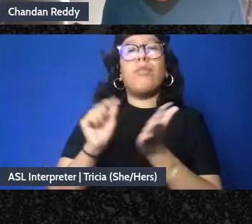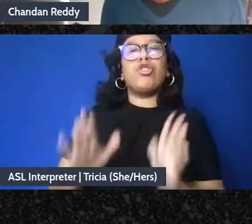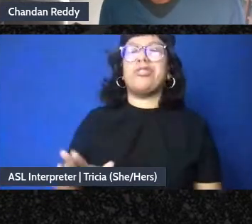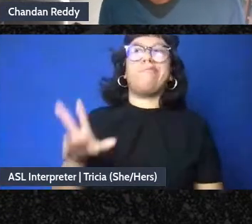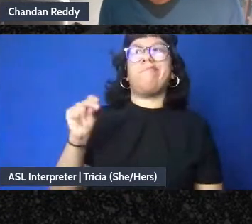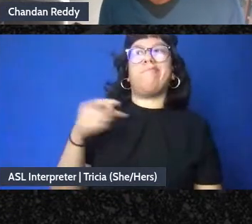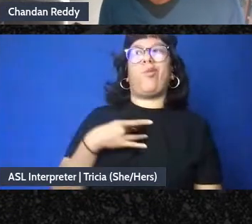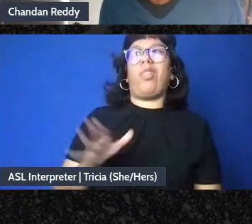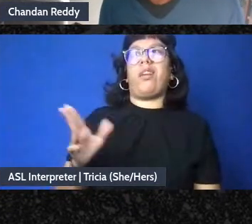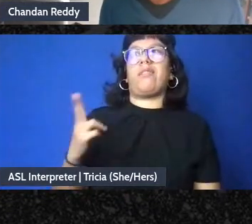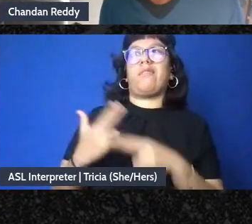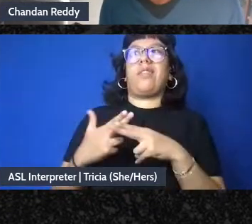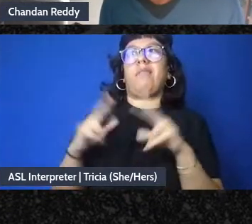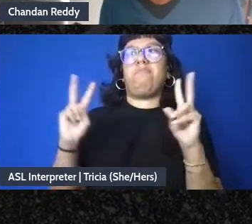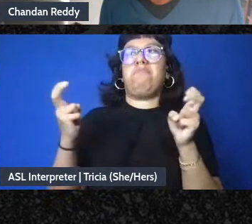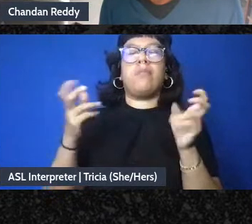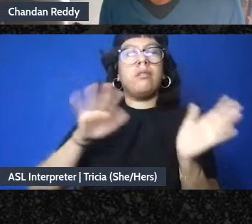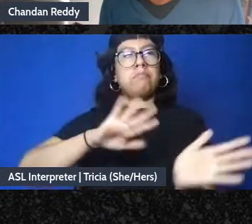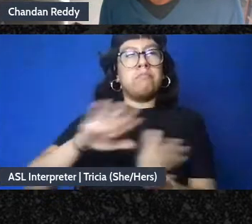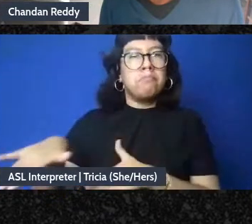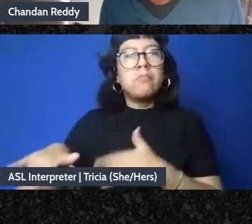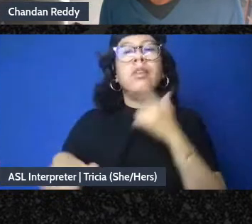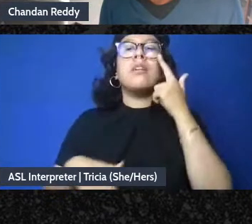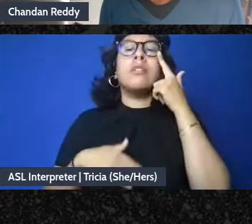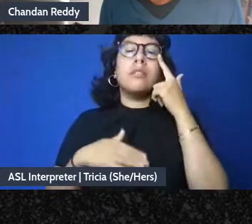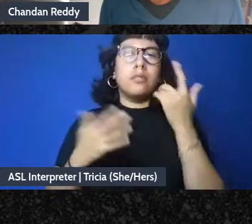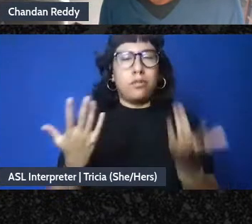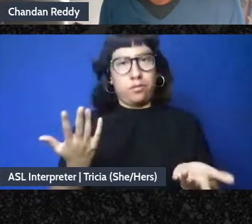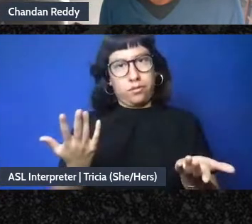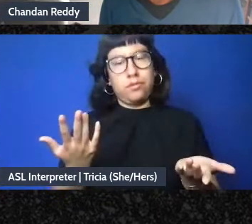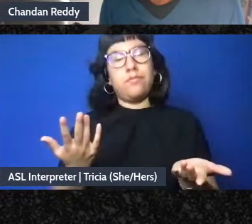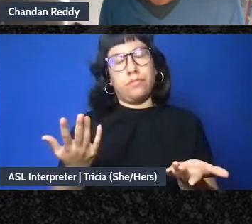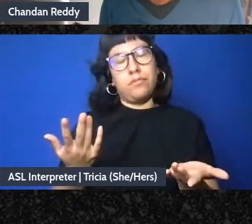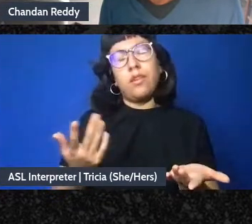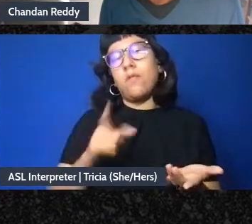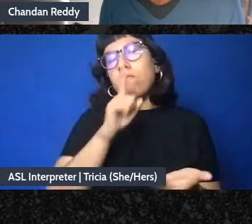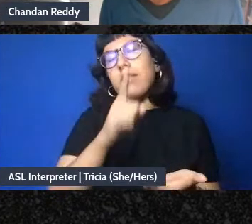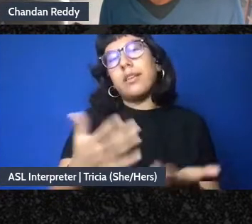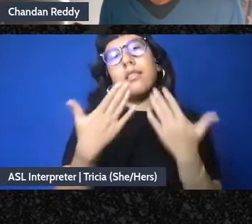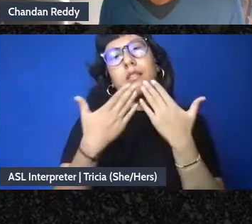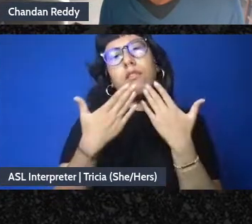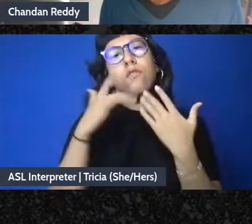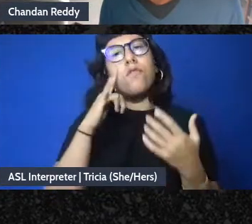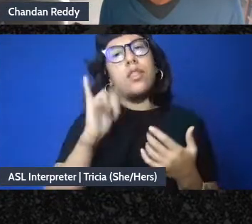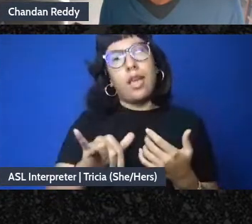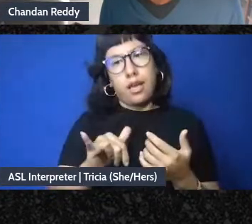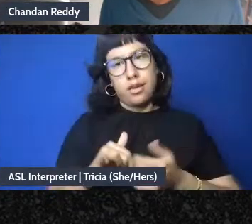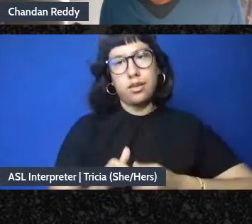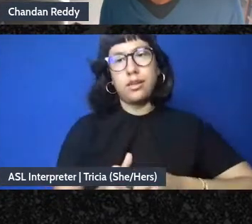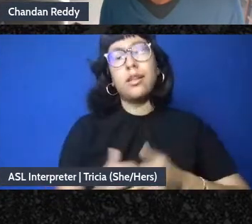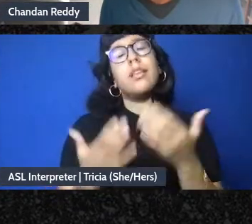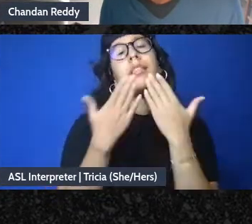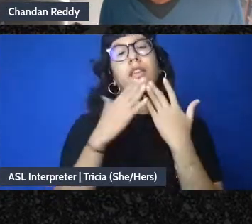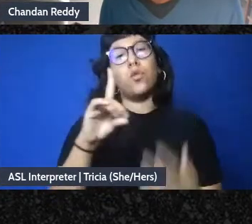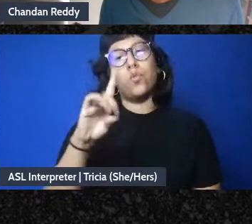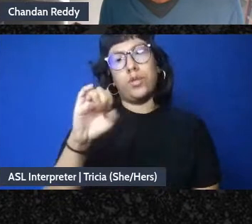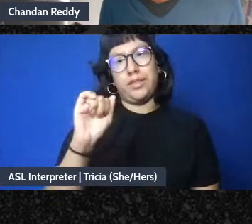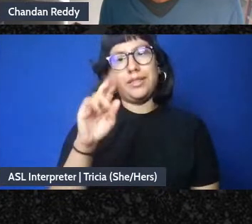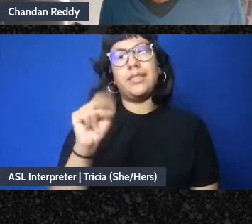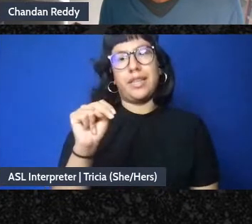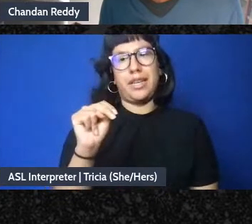but yeah just I just really want to thank you for that and just thank you Dean for